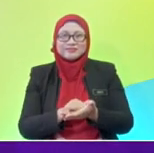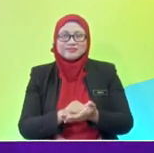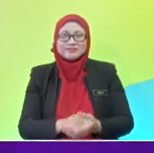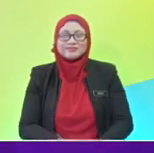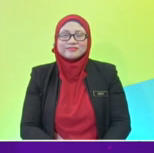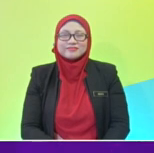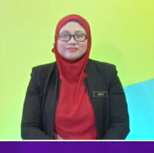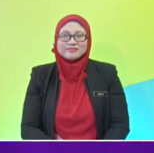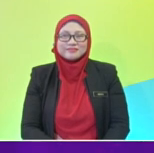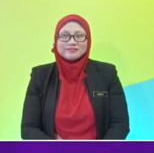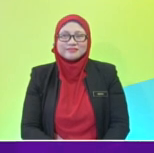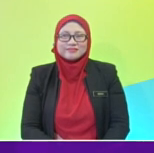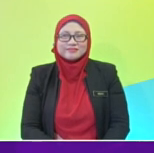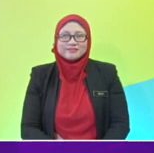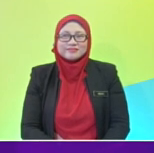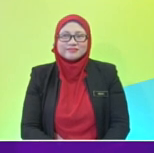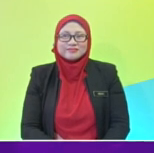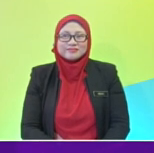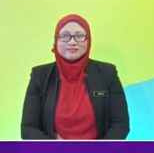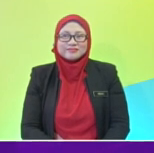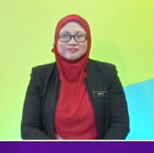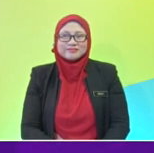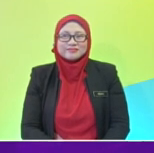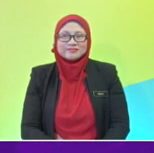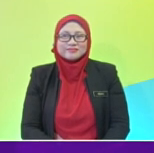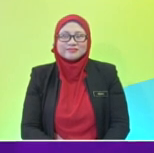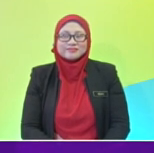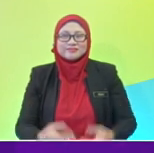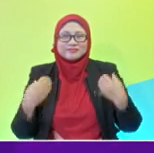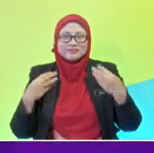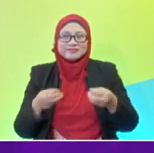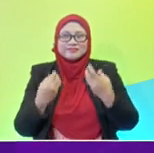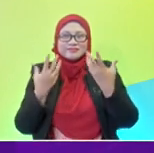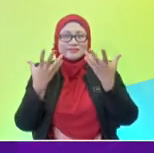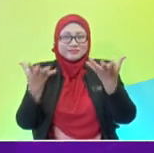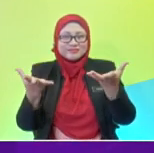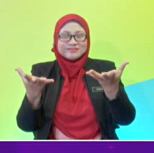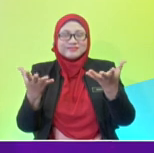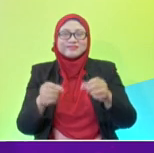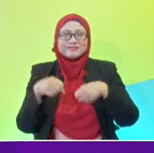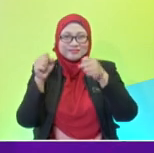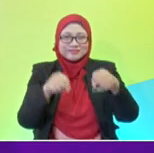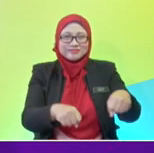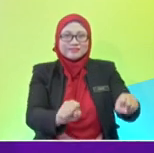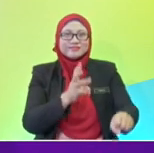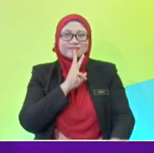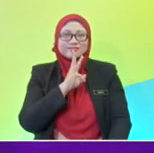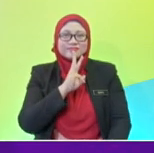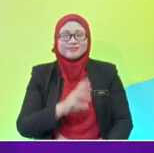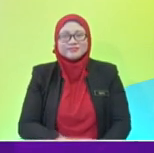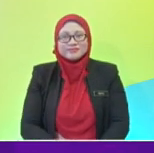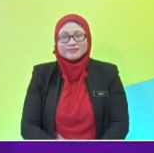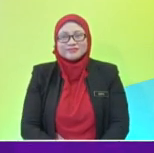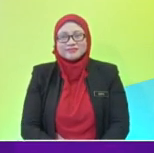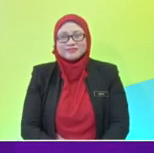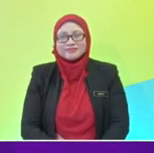answer? What have you got there? Woo! A lot of water slides. What a planet.